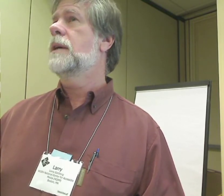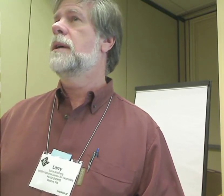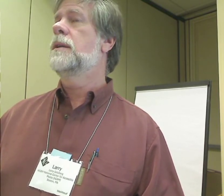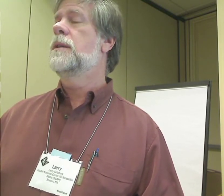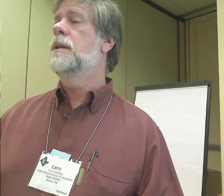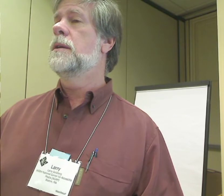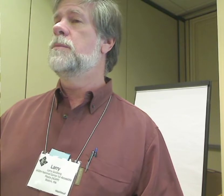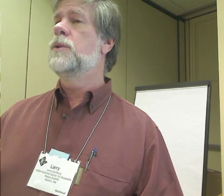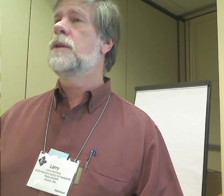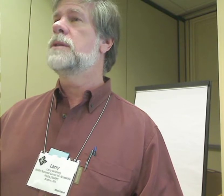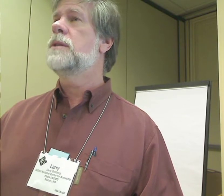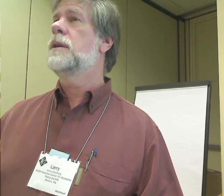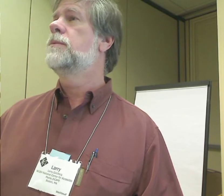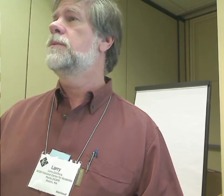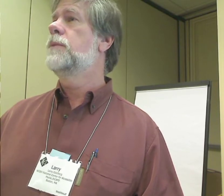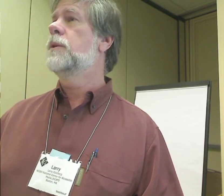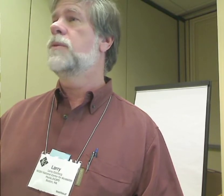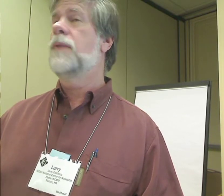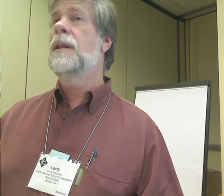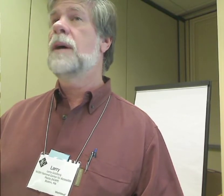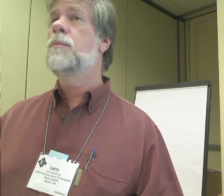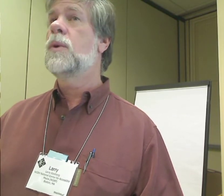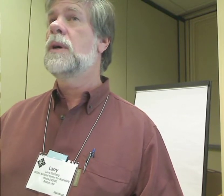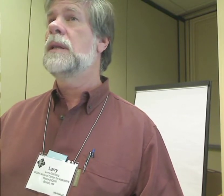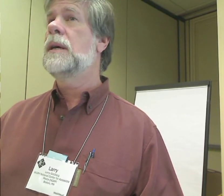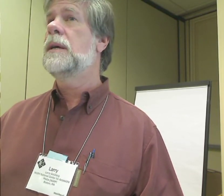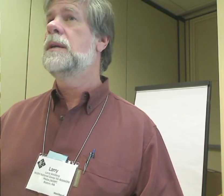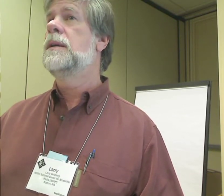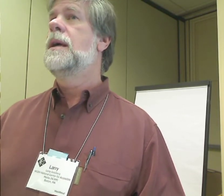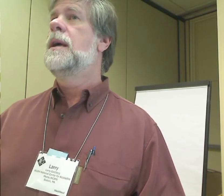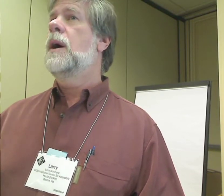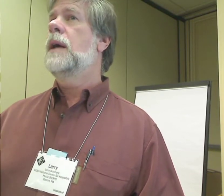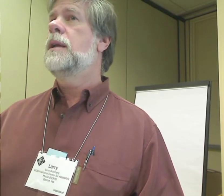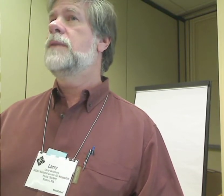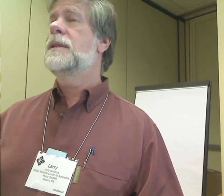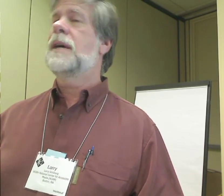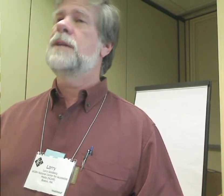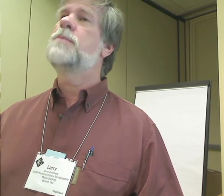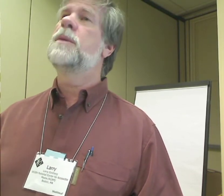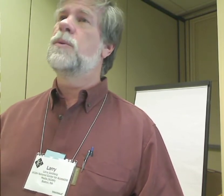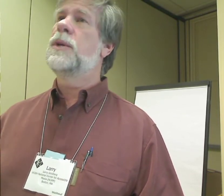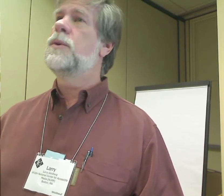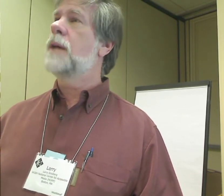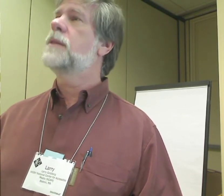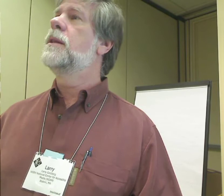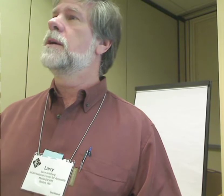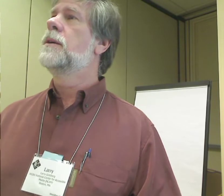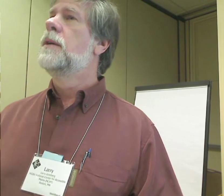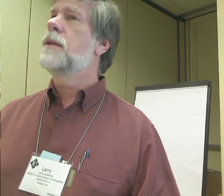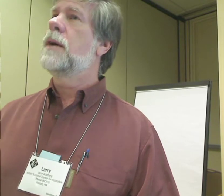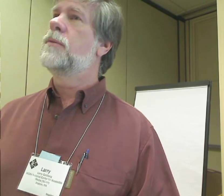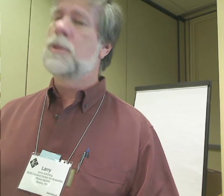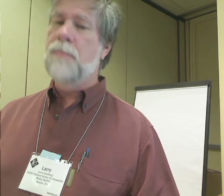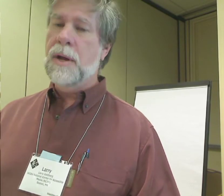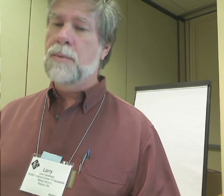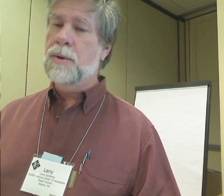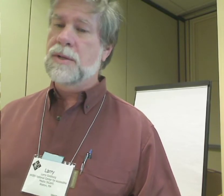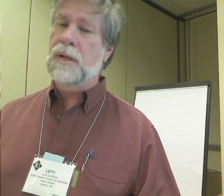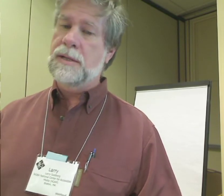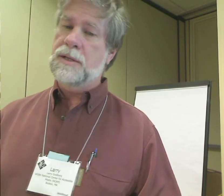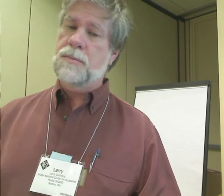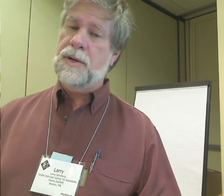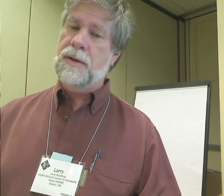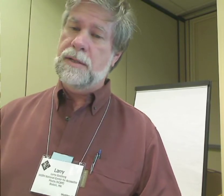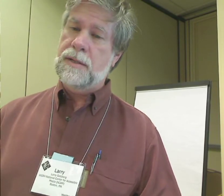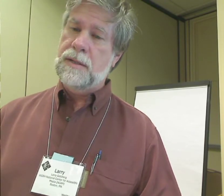the museum itself. You can provide a lot more online and even entice people when you get there to have a much better